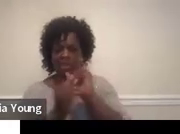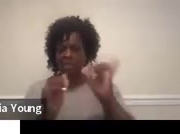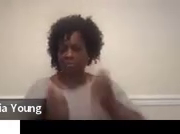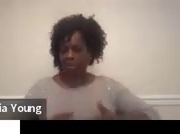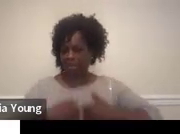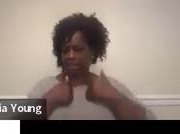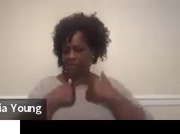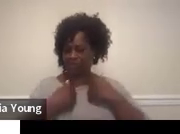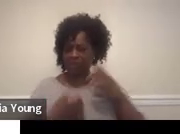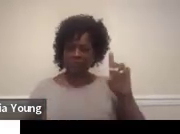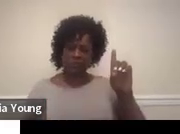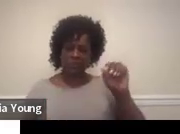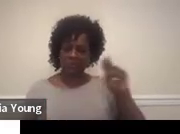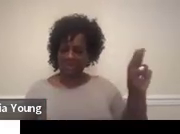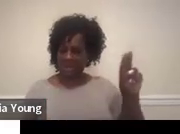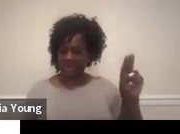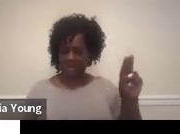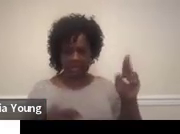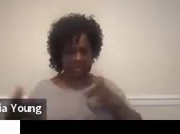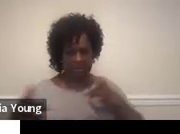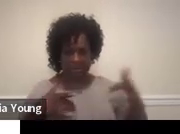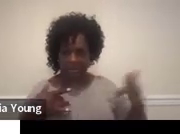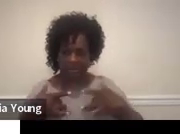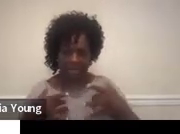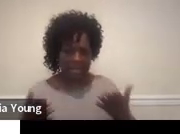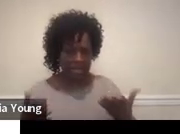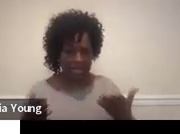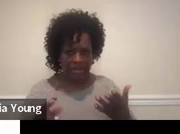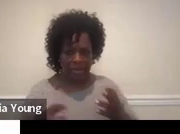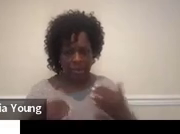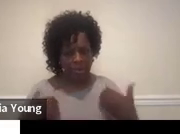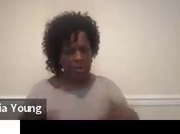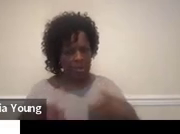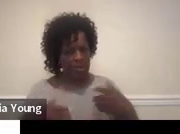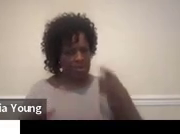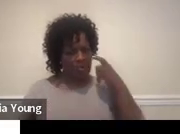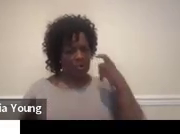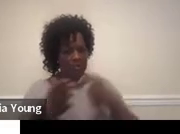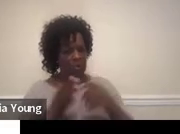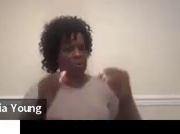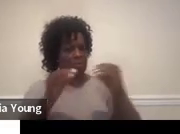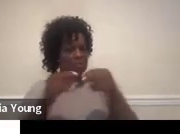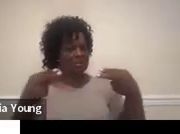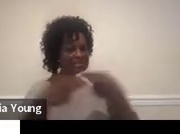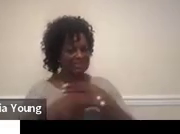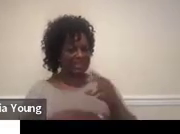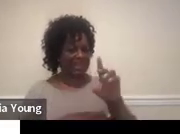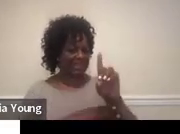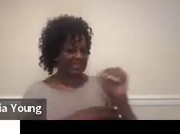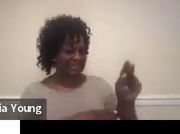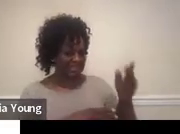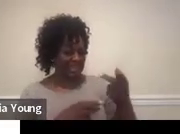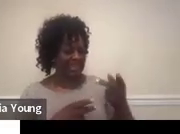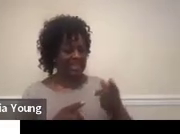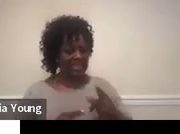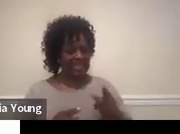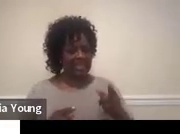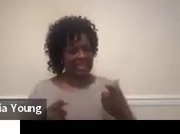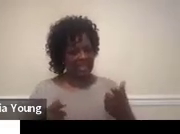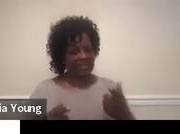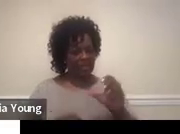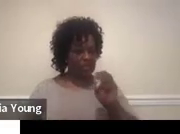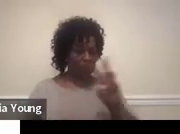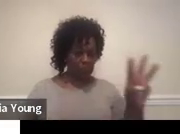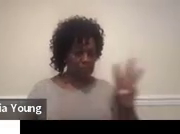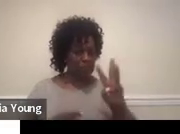So Dan is an anxious guy, as well, we'll get to know that a little bit more in a few slides but he's an anxious guy so he's got social work as a